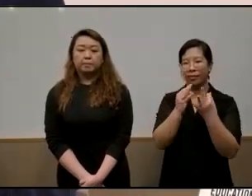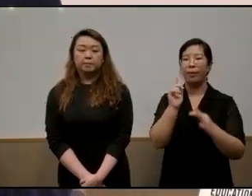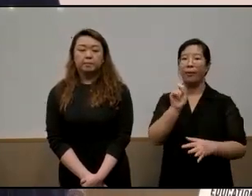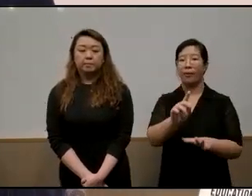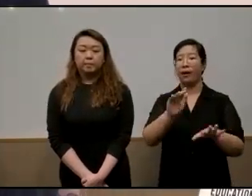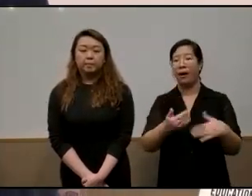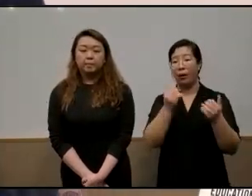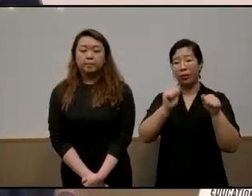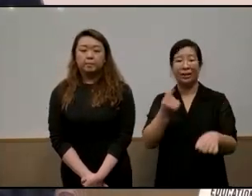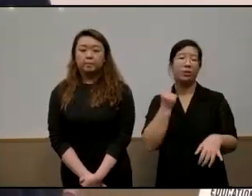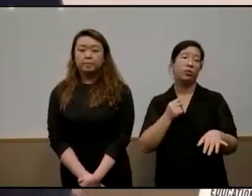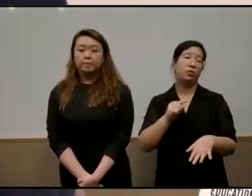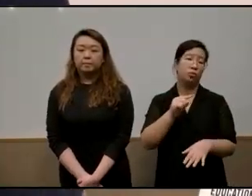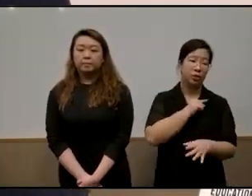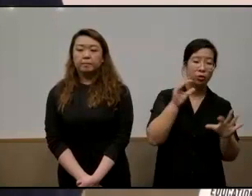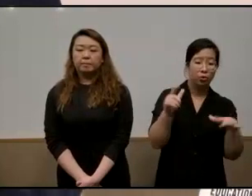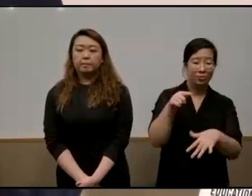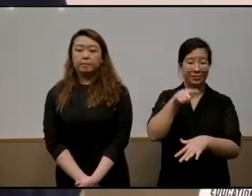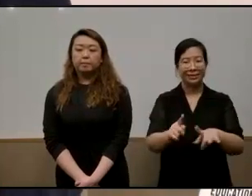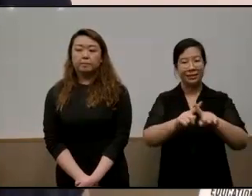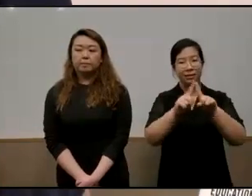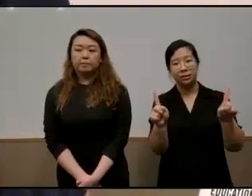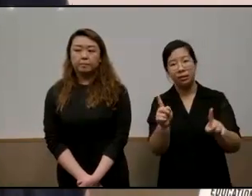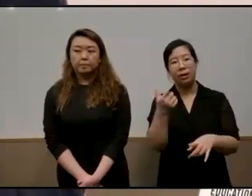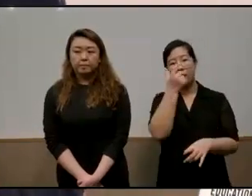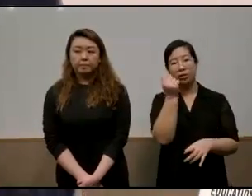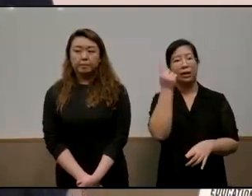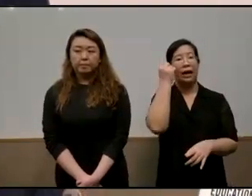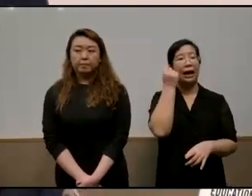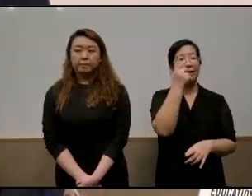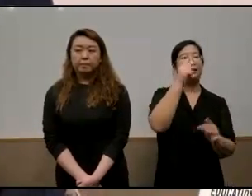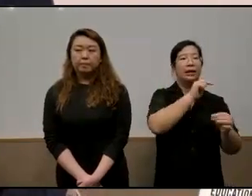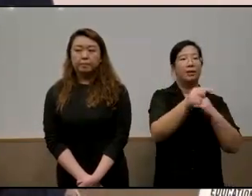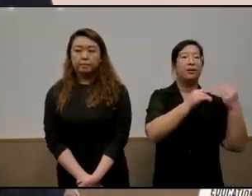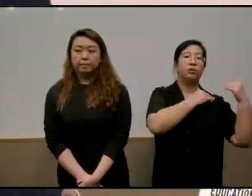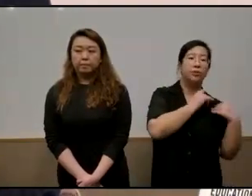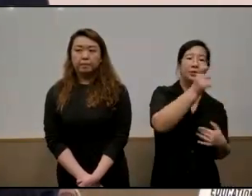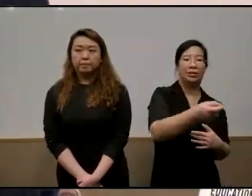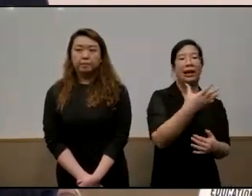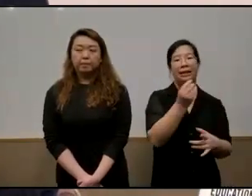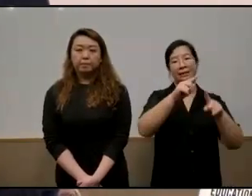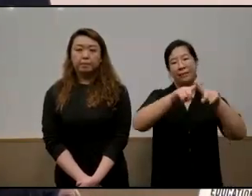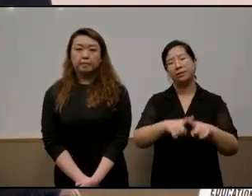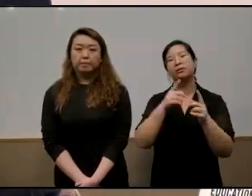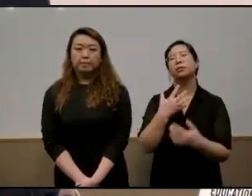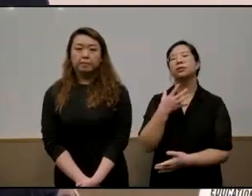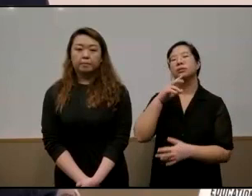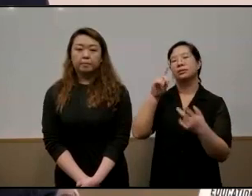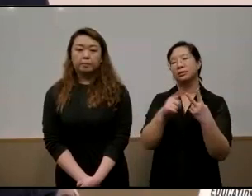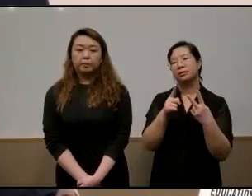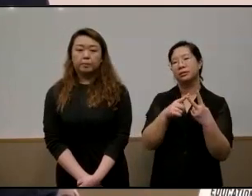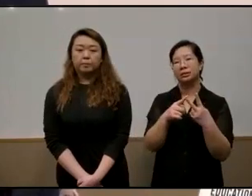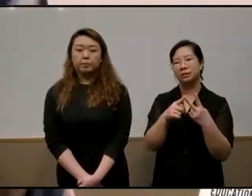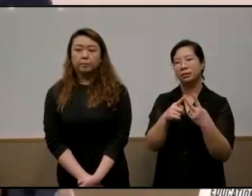can we do this differently from the understanding of responsabilization and dependence secondly is on um